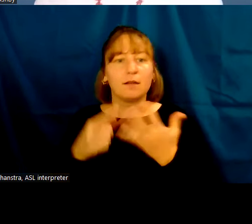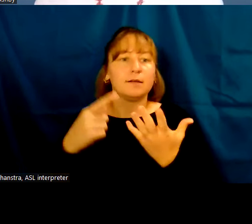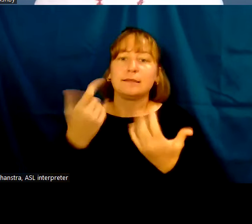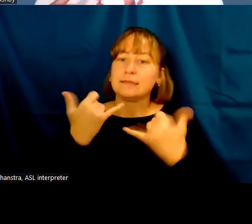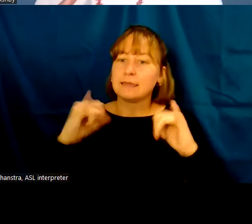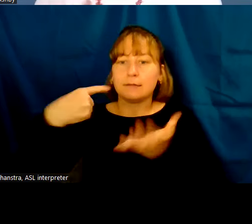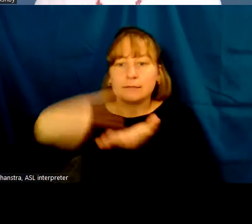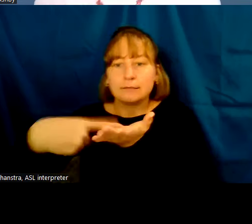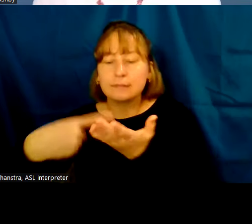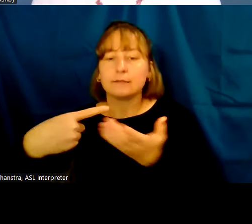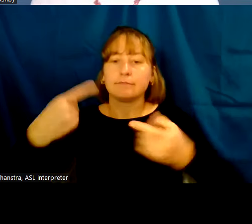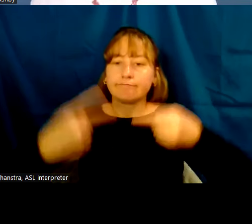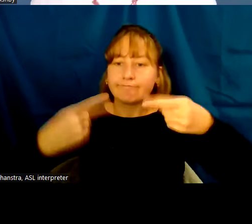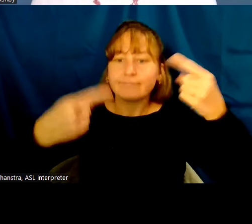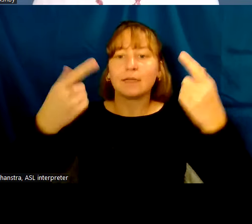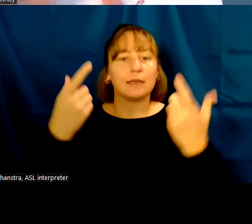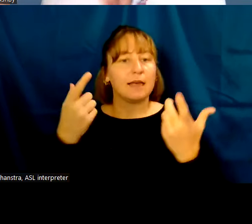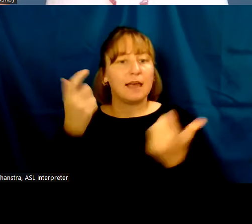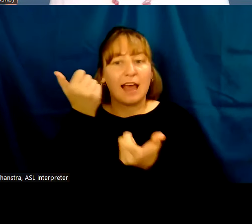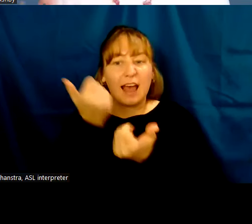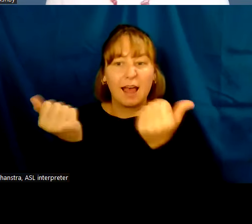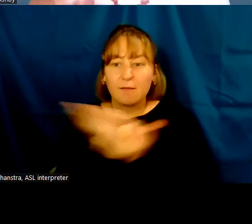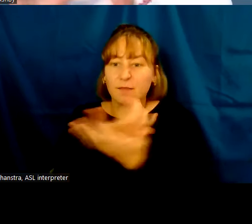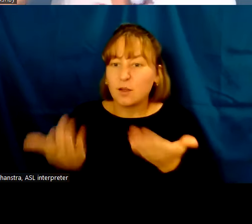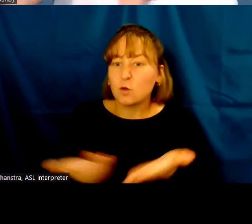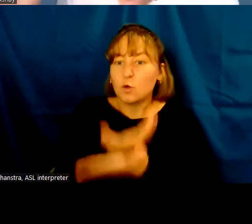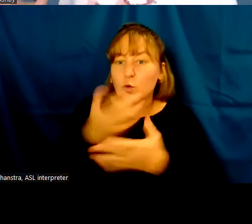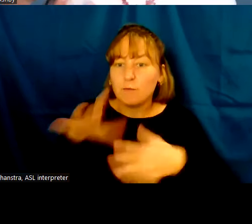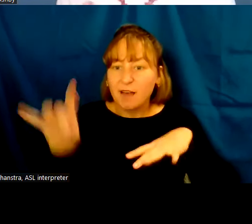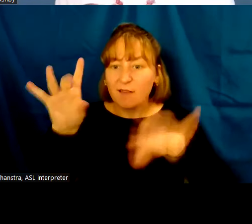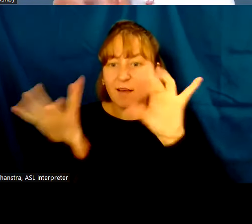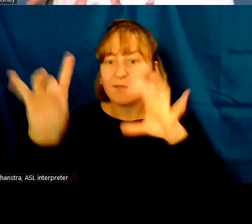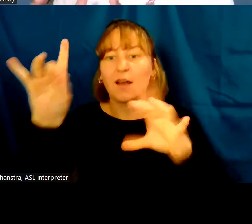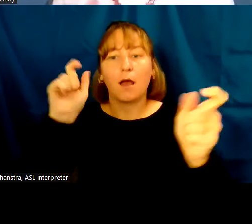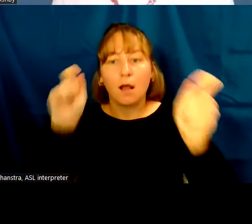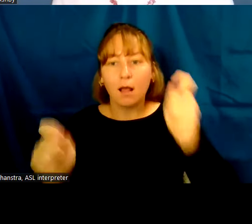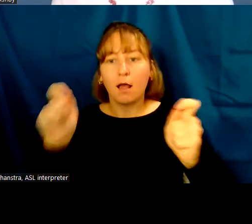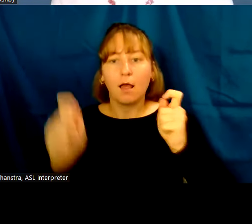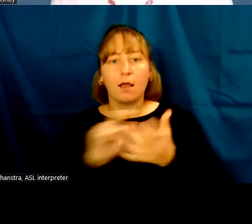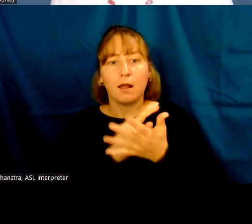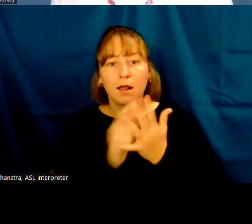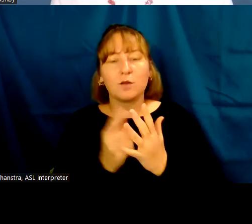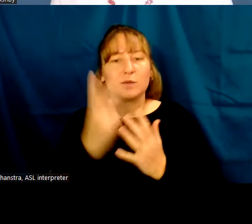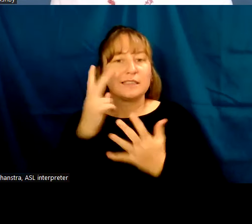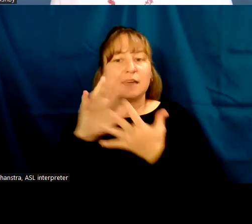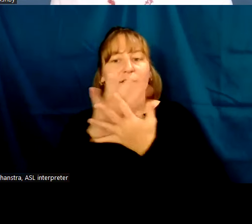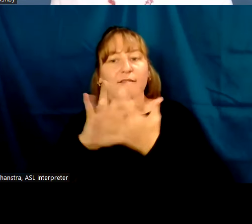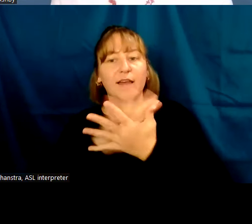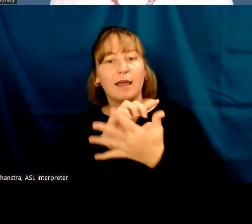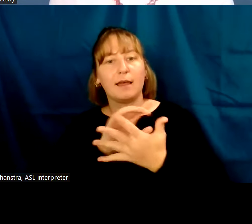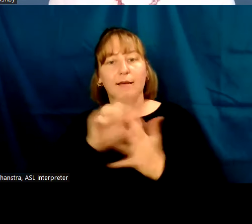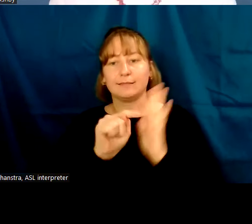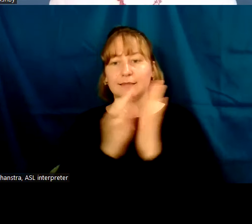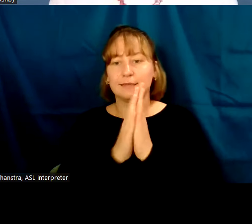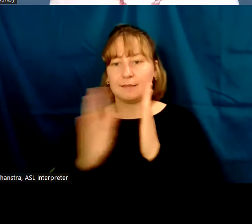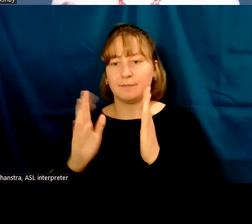with every new find. So you'll see these really kind of vague dates for the queens that I'm